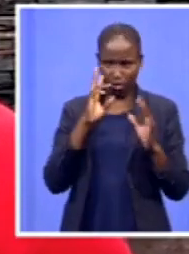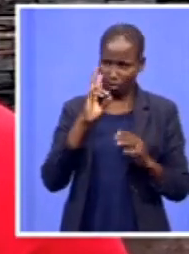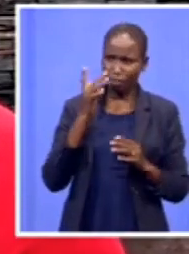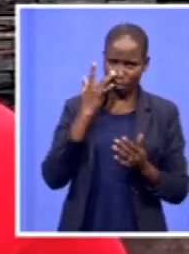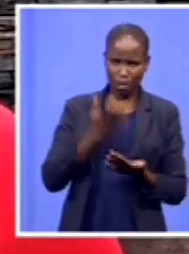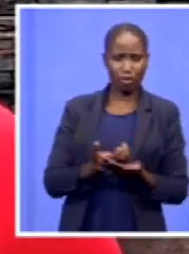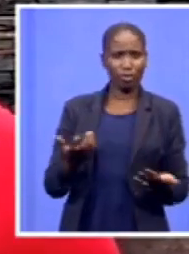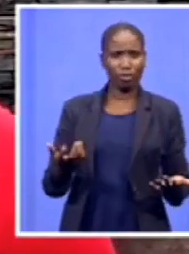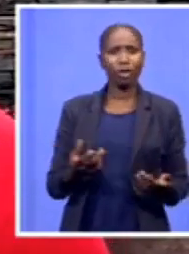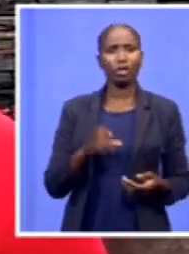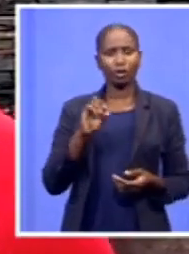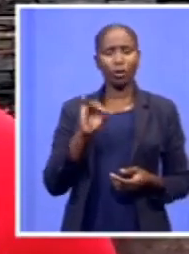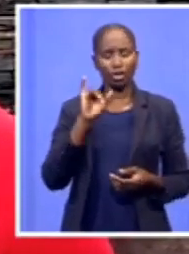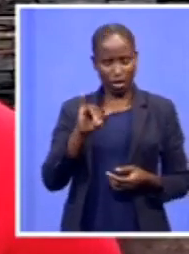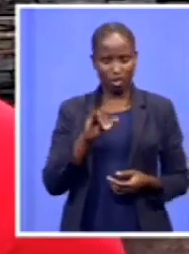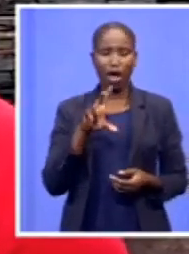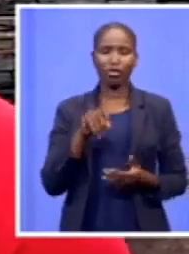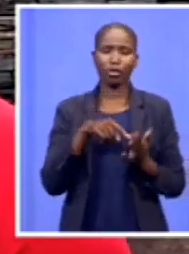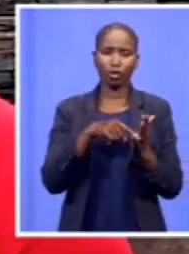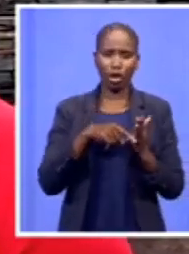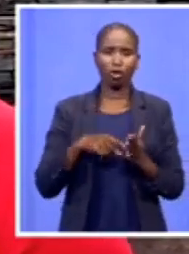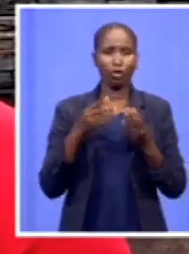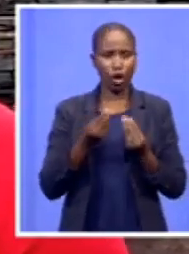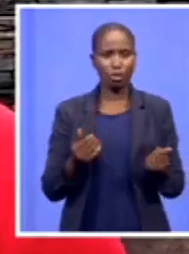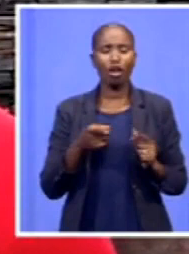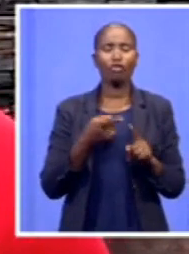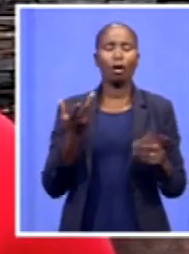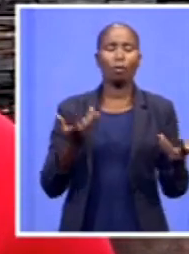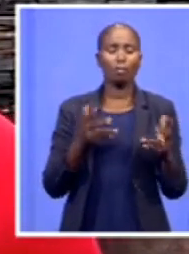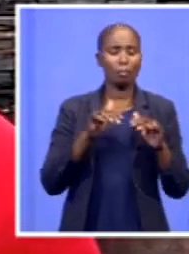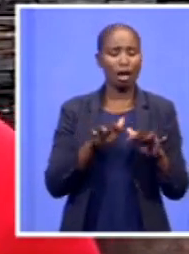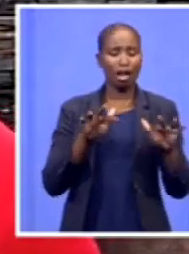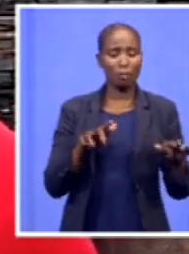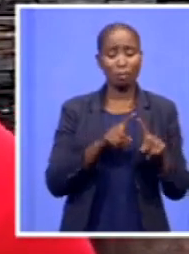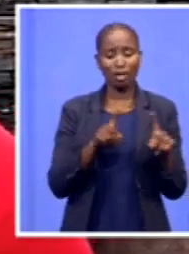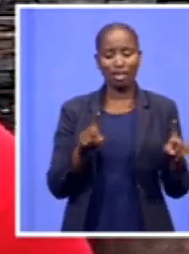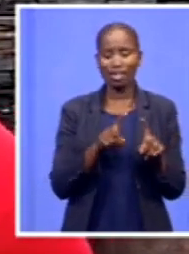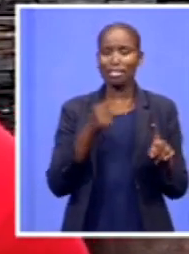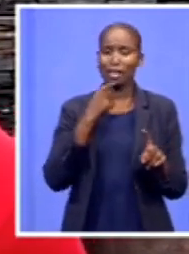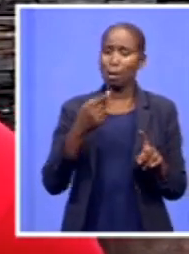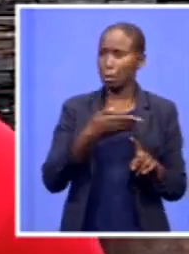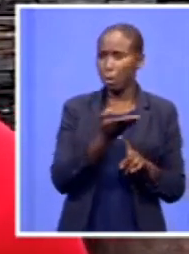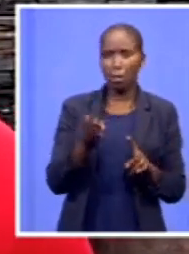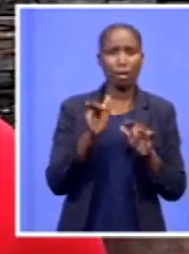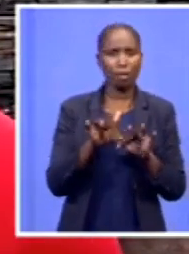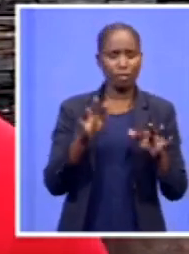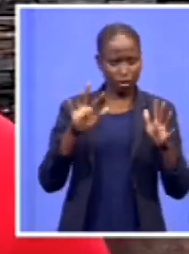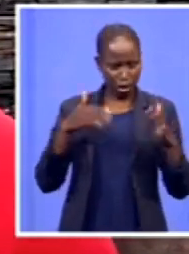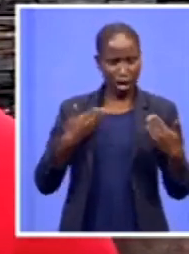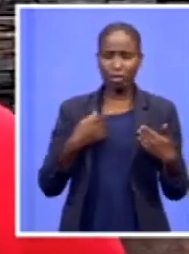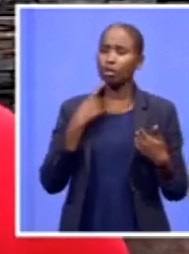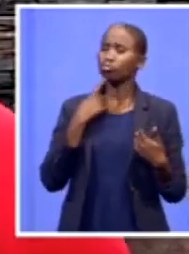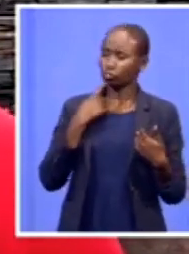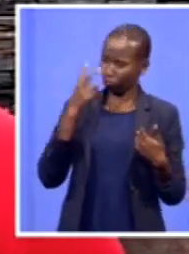you could see from the public itself that everyone, were happy to say, we saw her. We saw how she performed. Why is she want secret